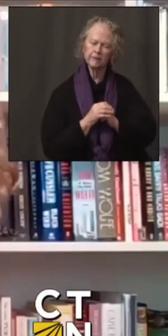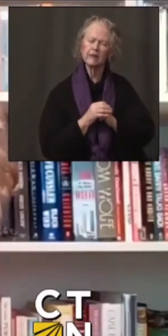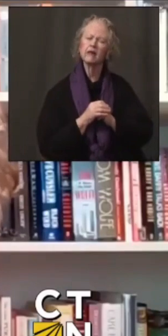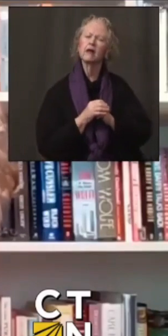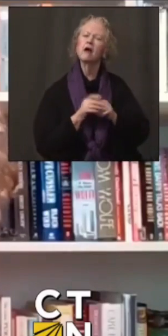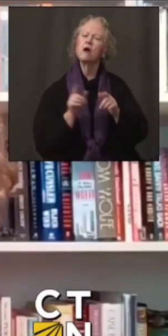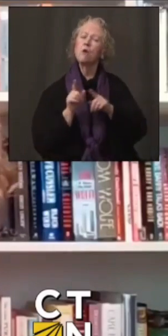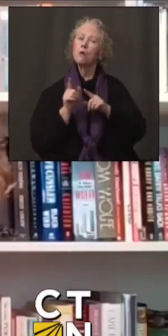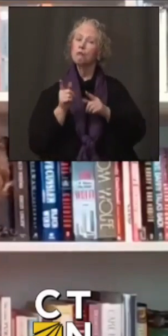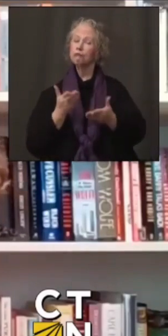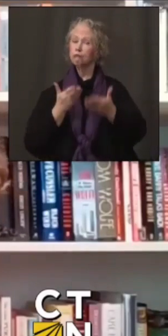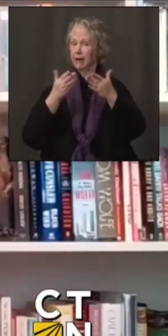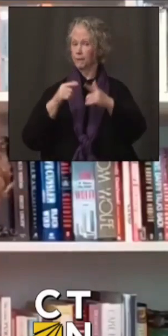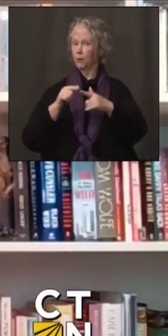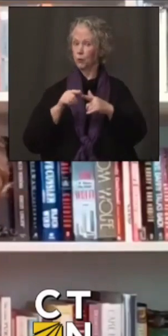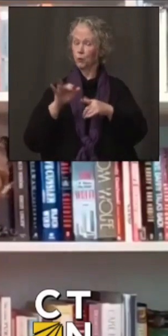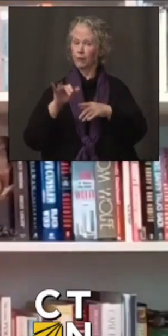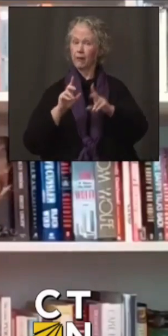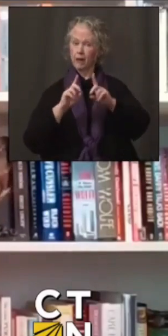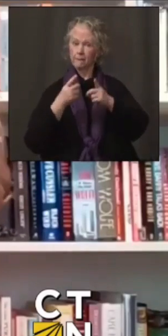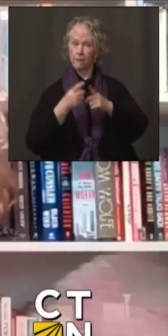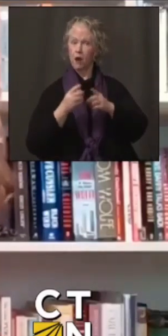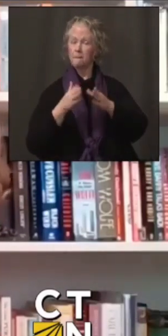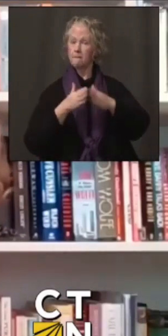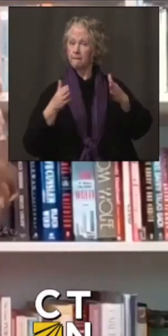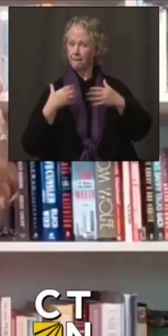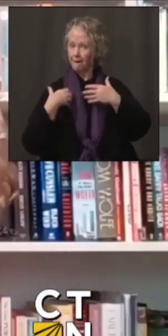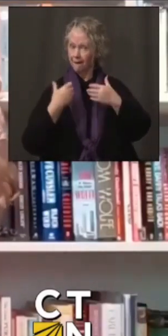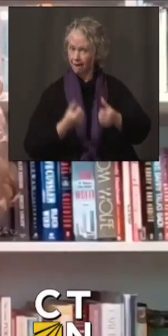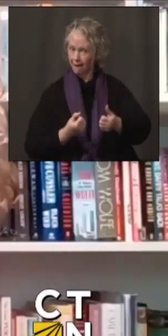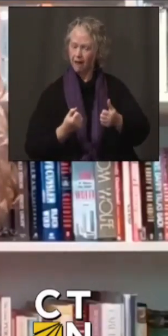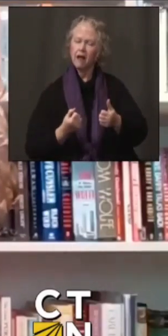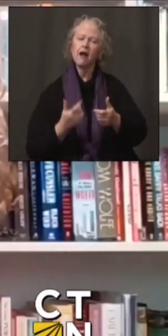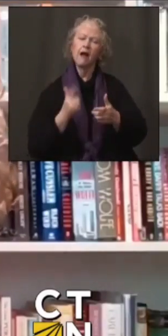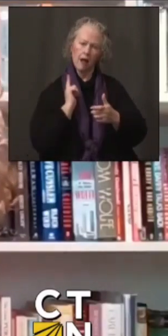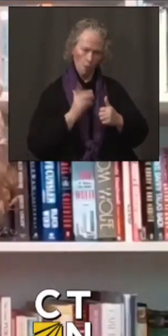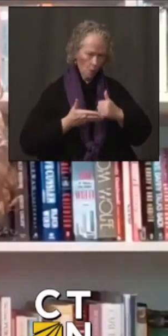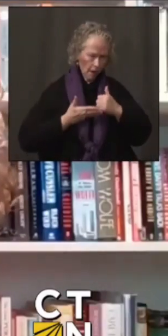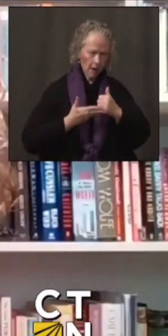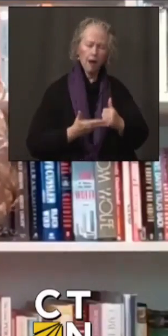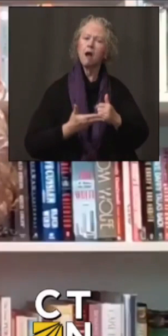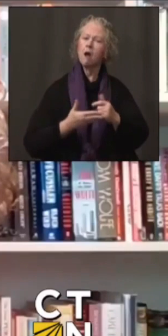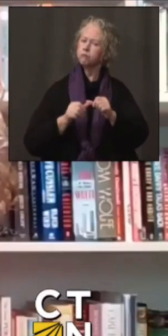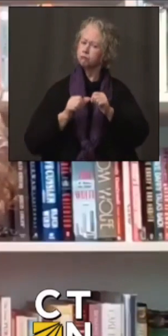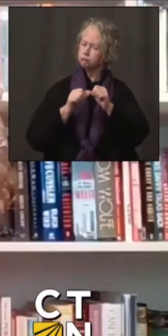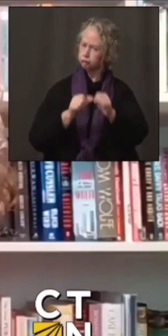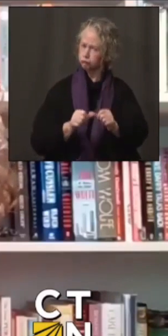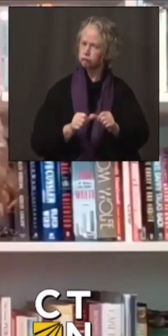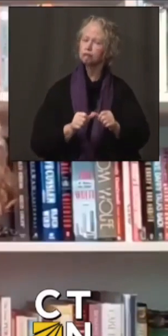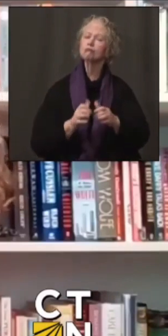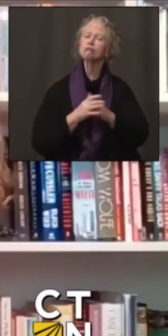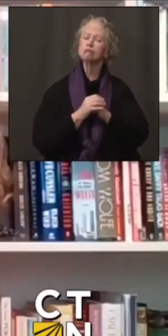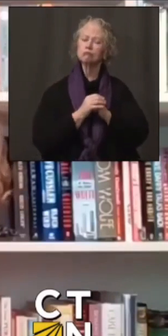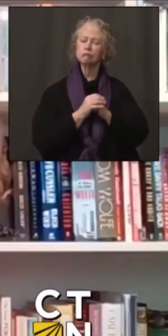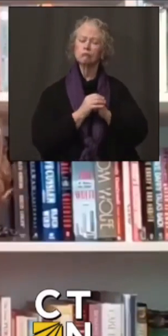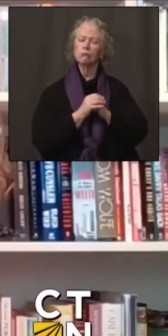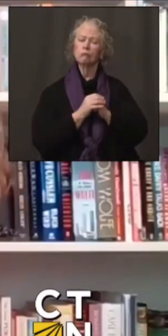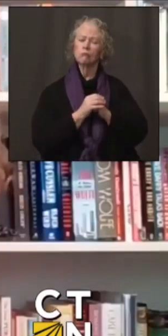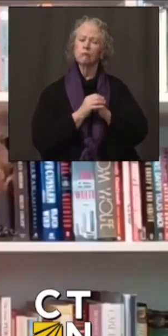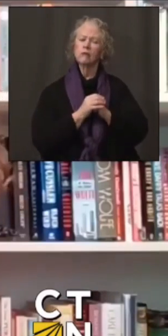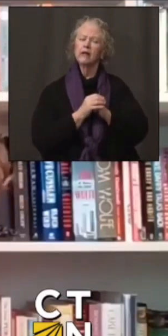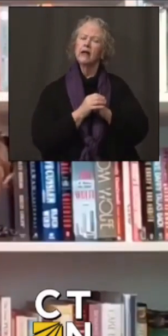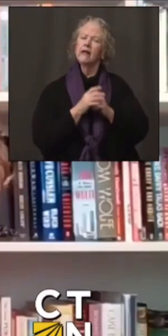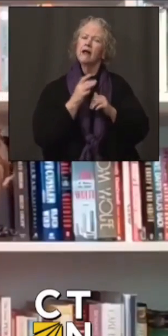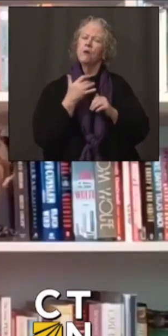Department of Public Health, and will continue to work with them even after their allocation recommendations are made that they